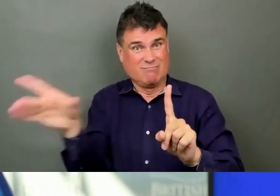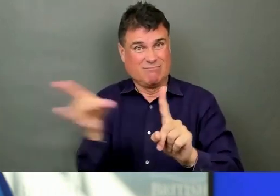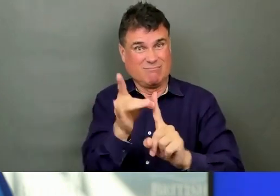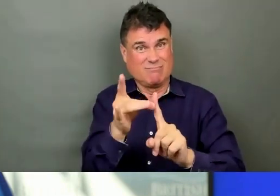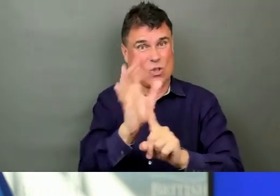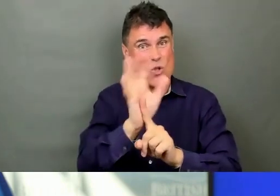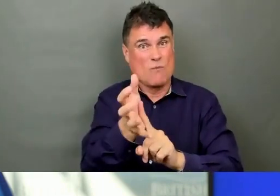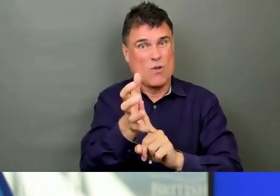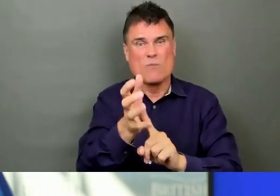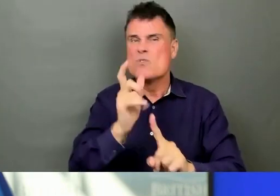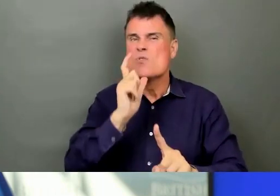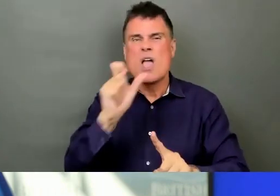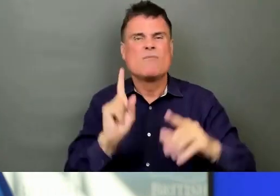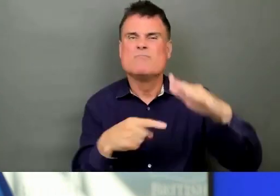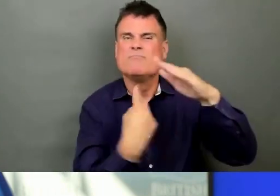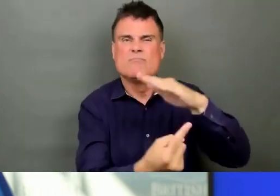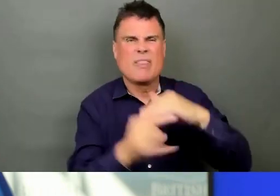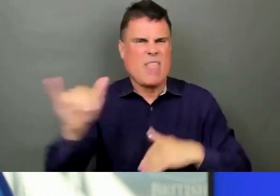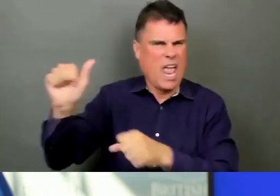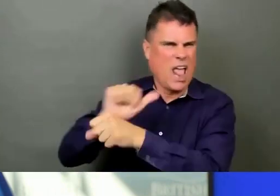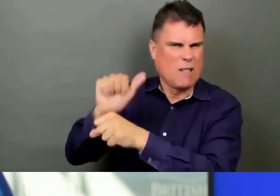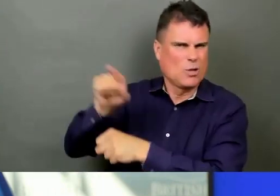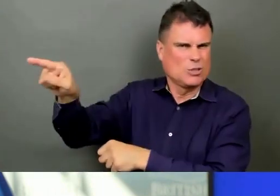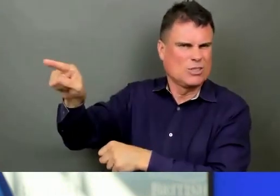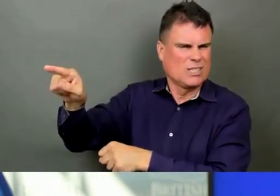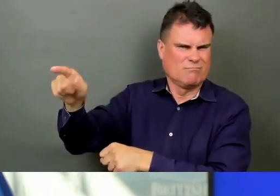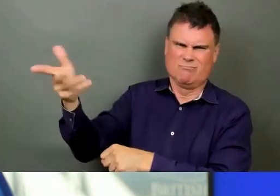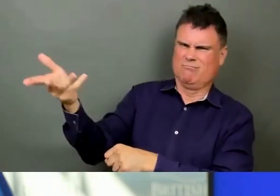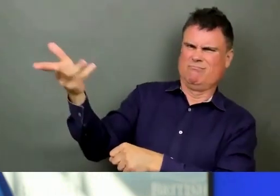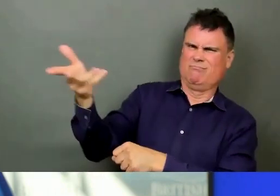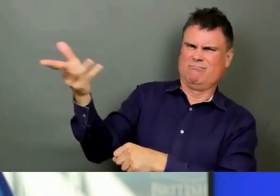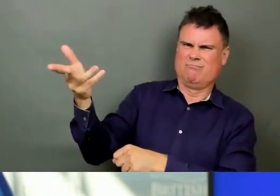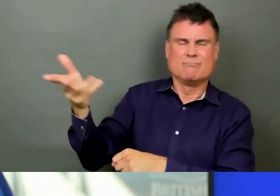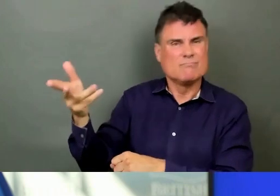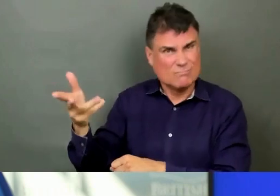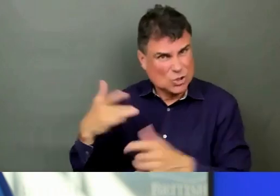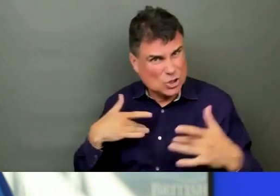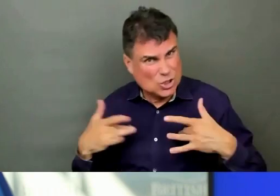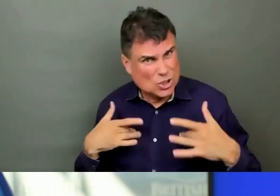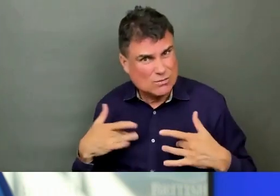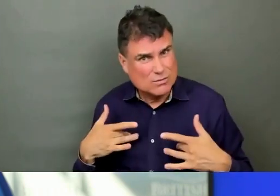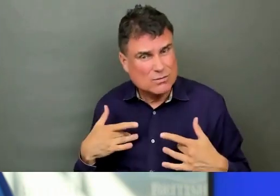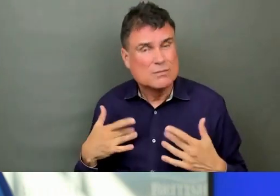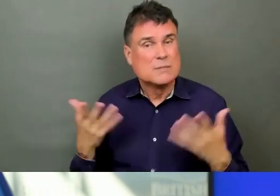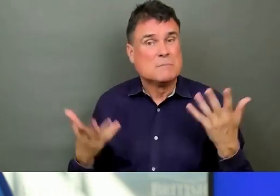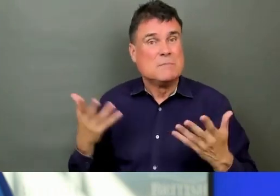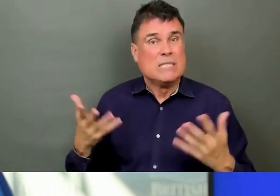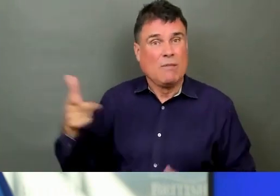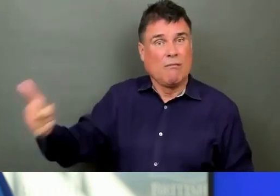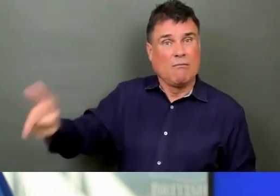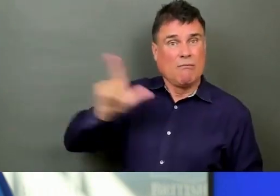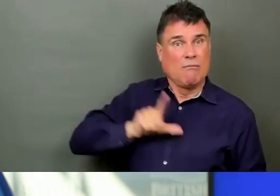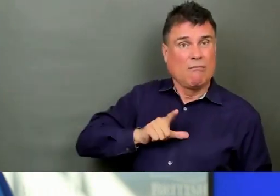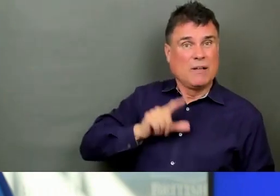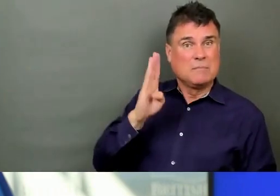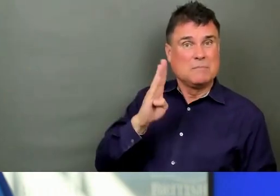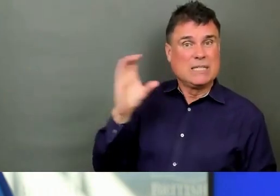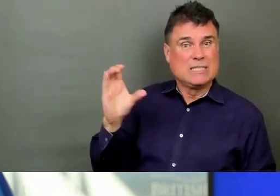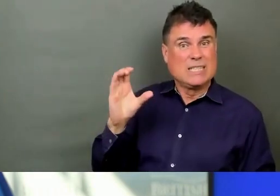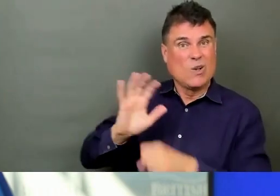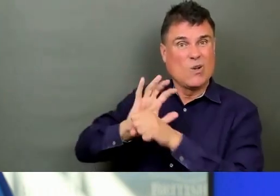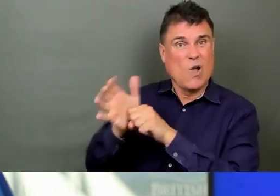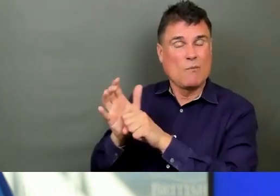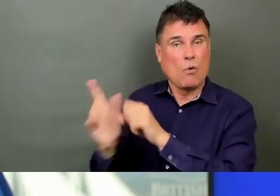And do you think BC could soon follow in that direction? Well, we have no plans, none,